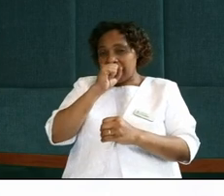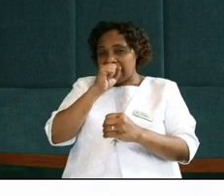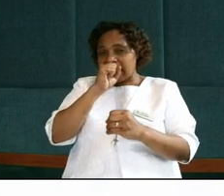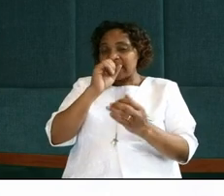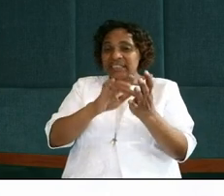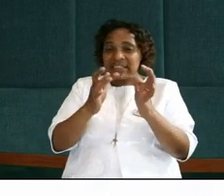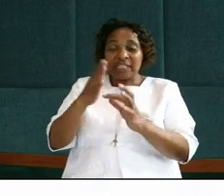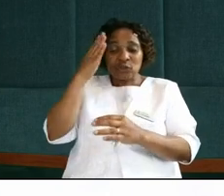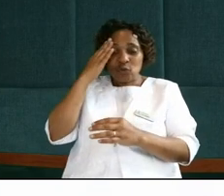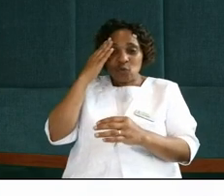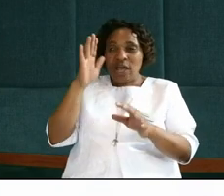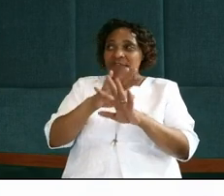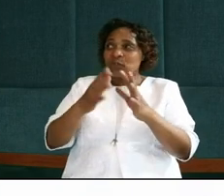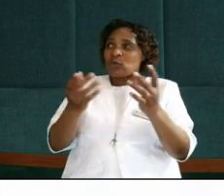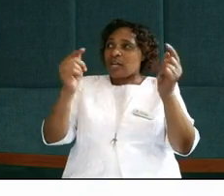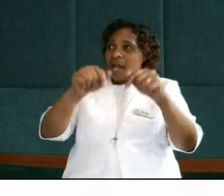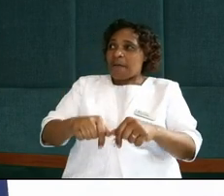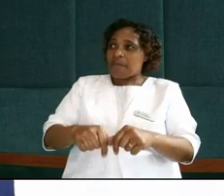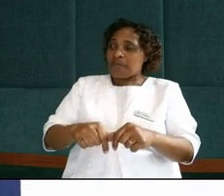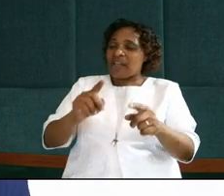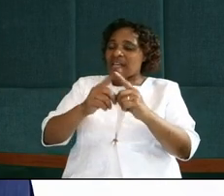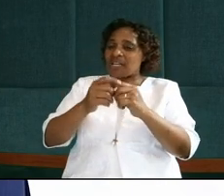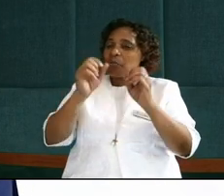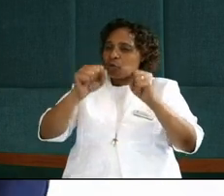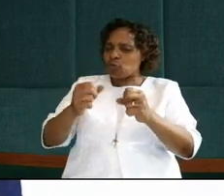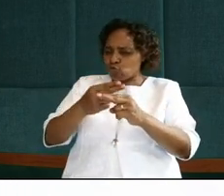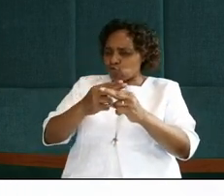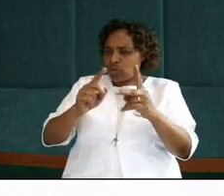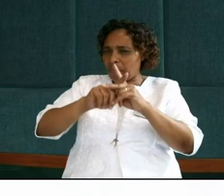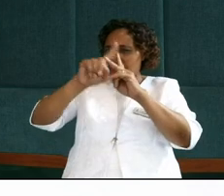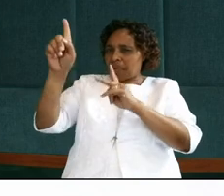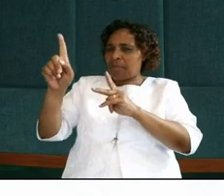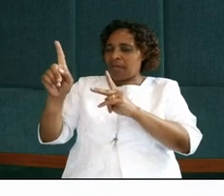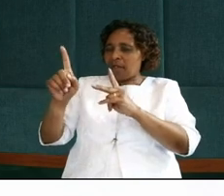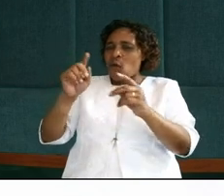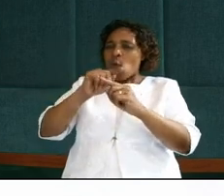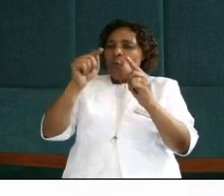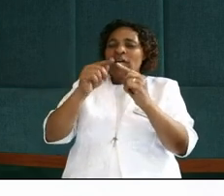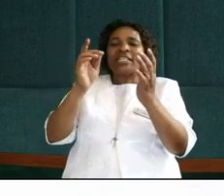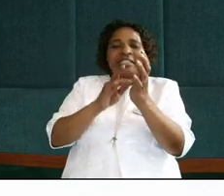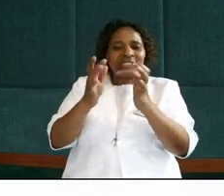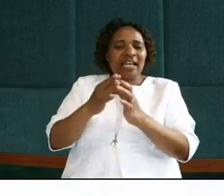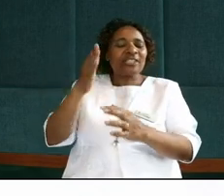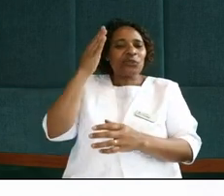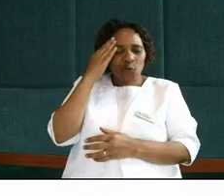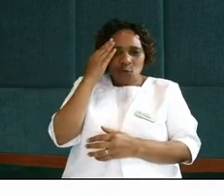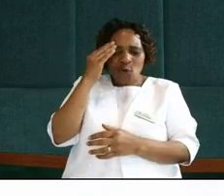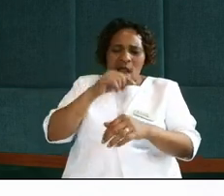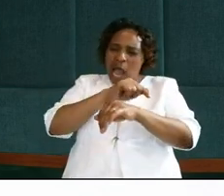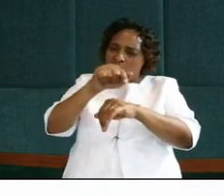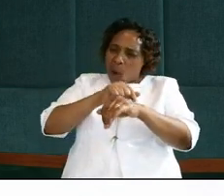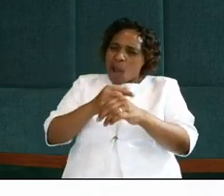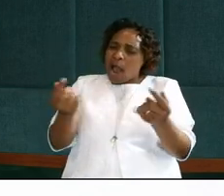come, that he should depart, when Jesus knew that his hour